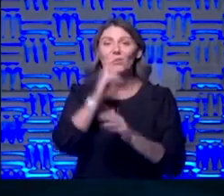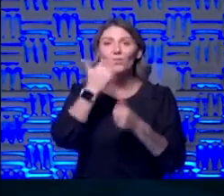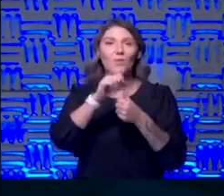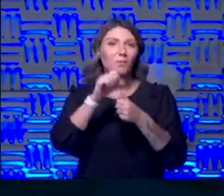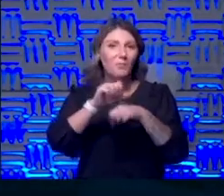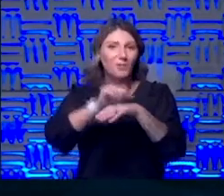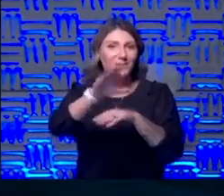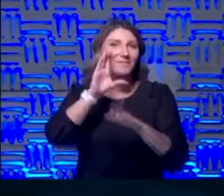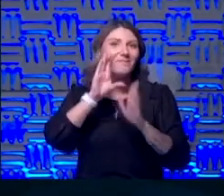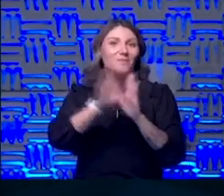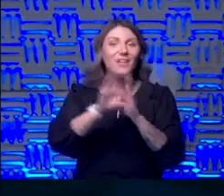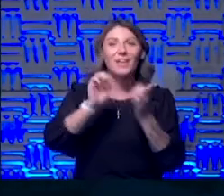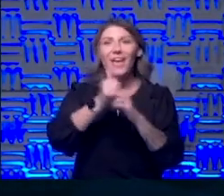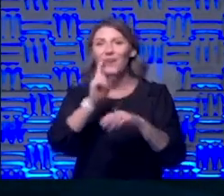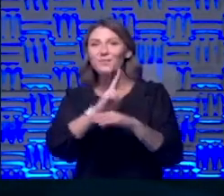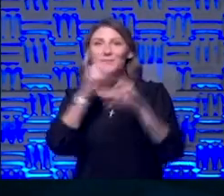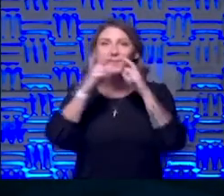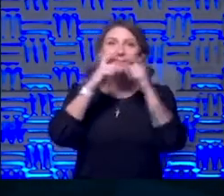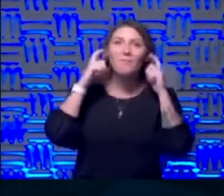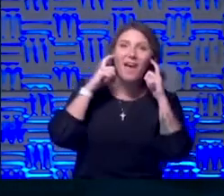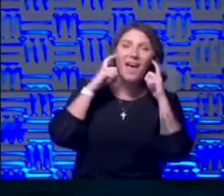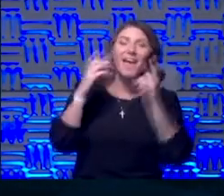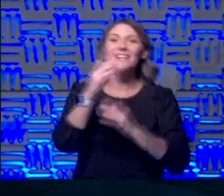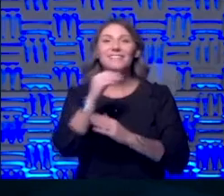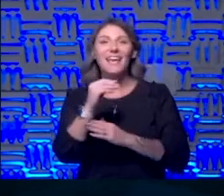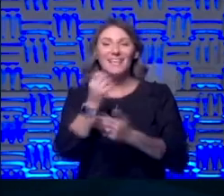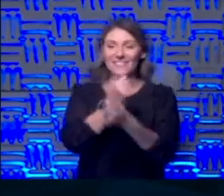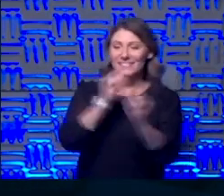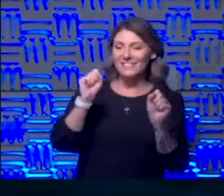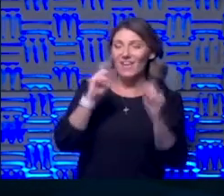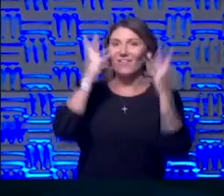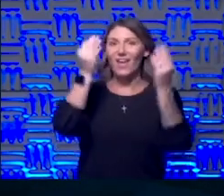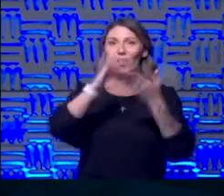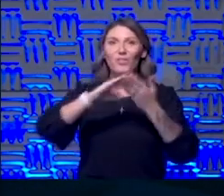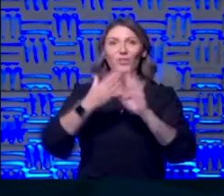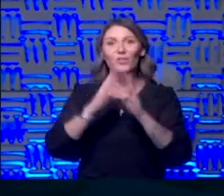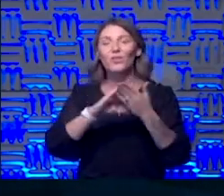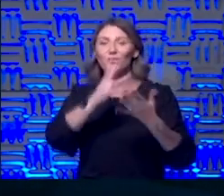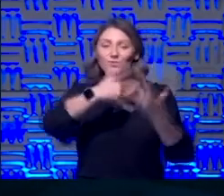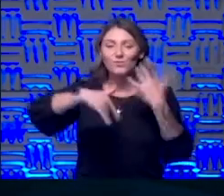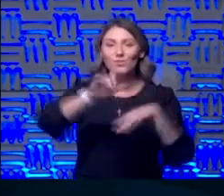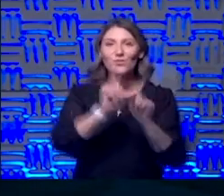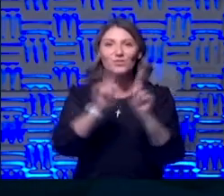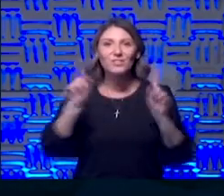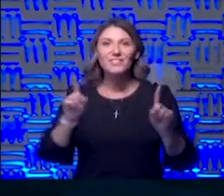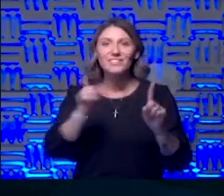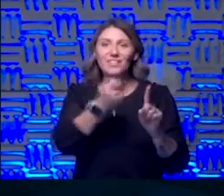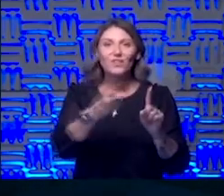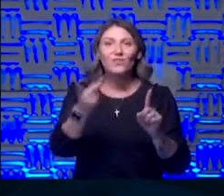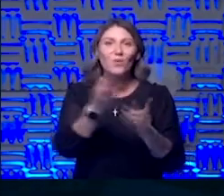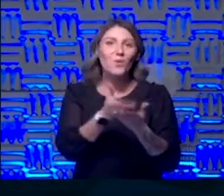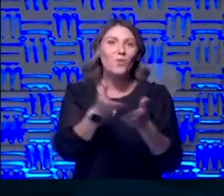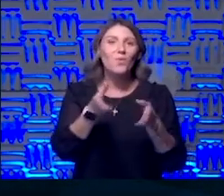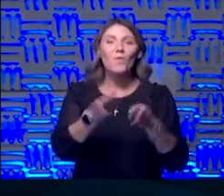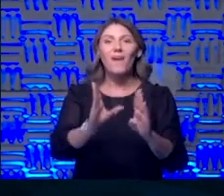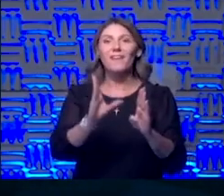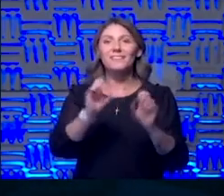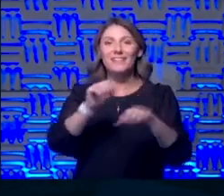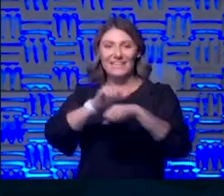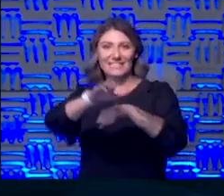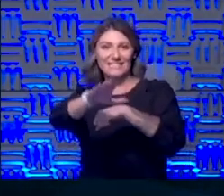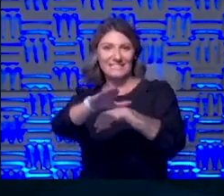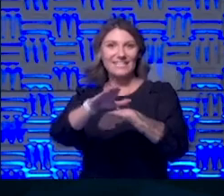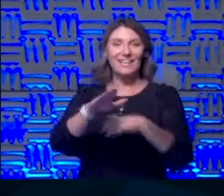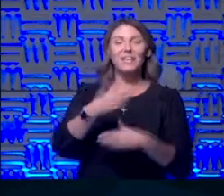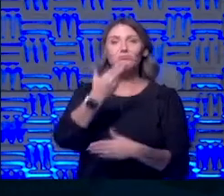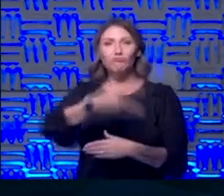sending us your pictures of how you're wearing masks how you're being safe in the community and social distancing um here's a couple ways you can send us those photos right there